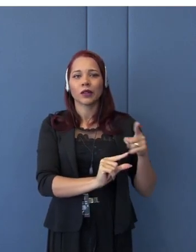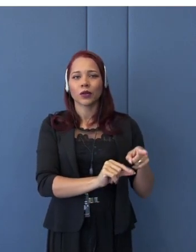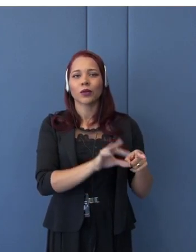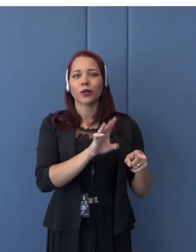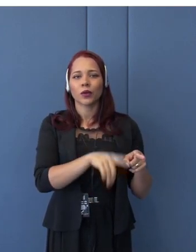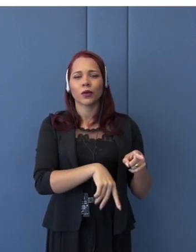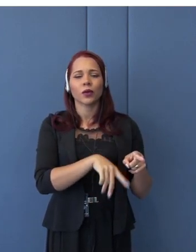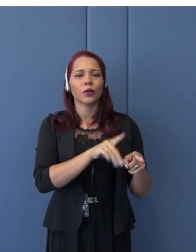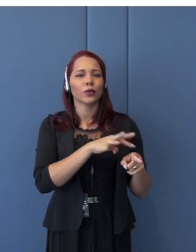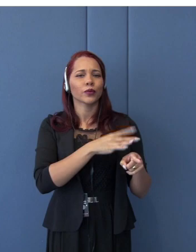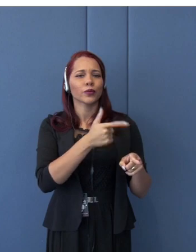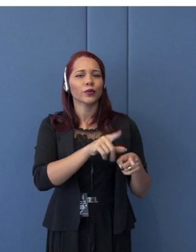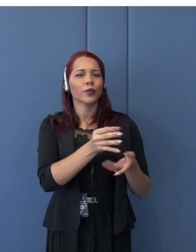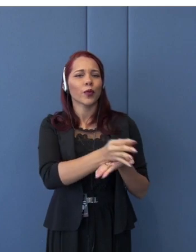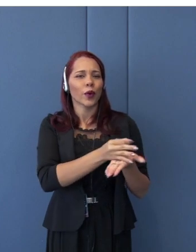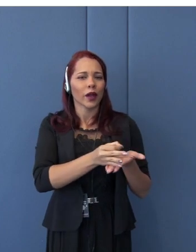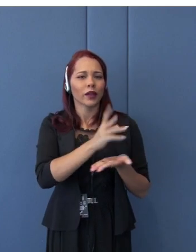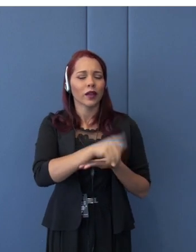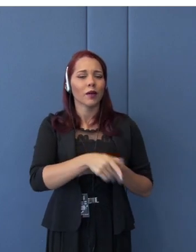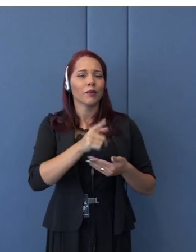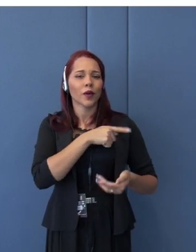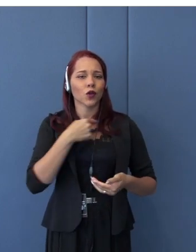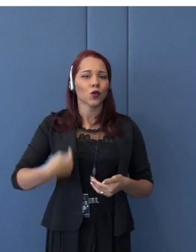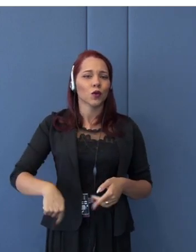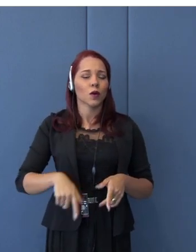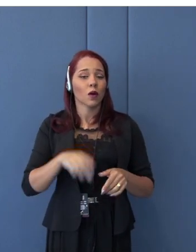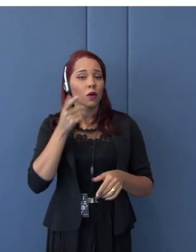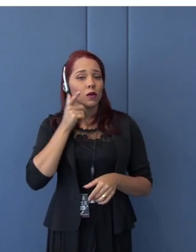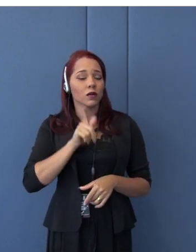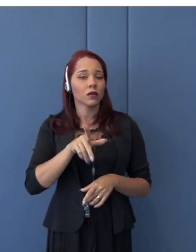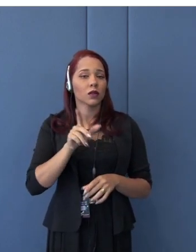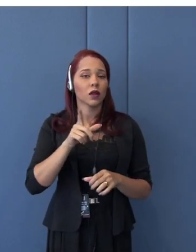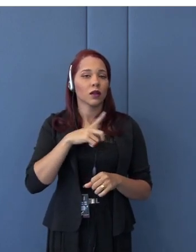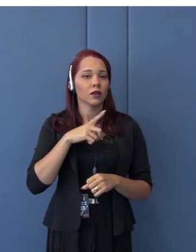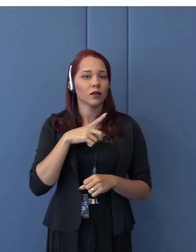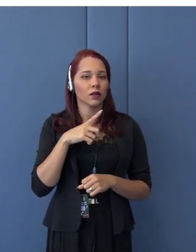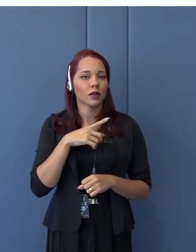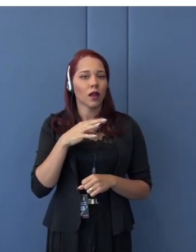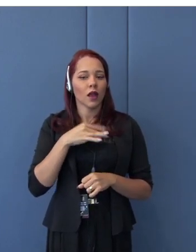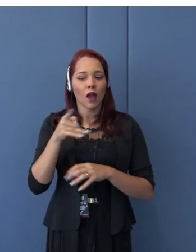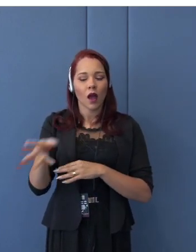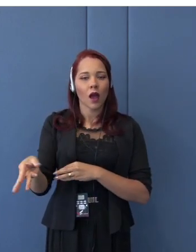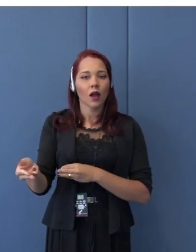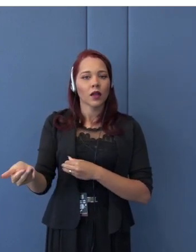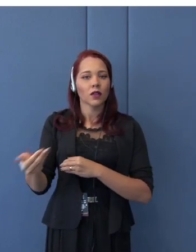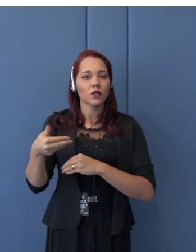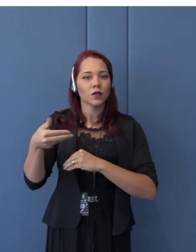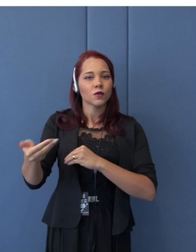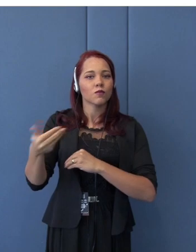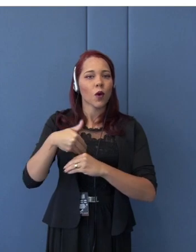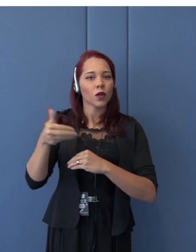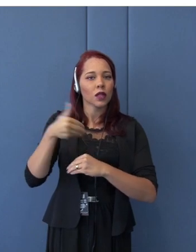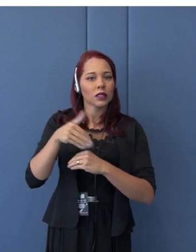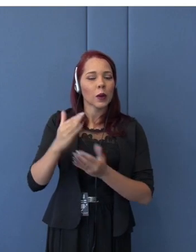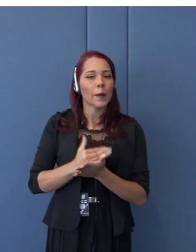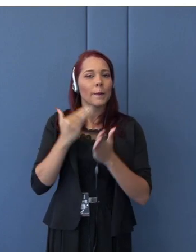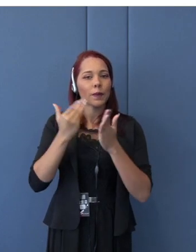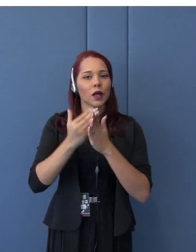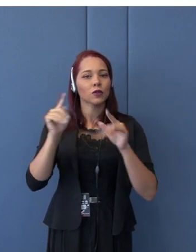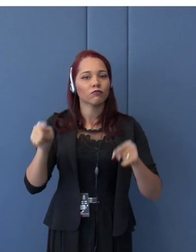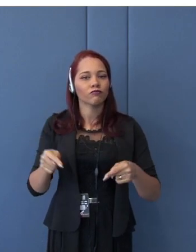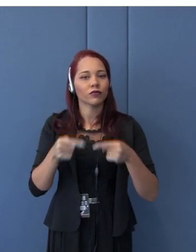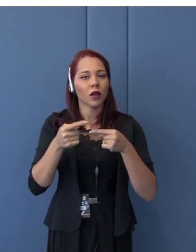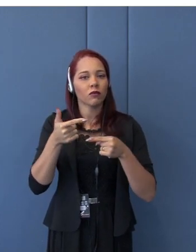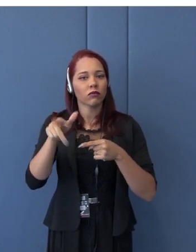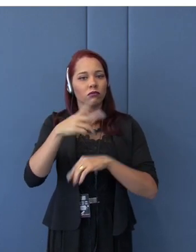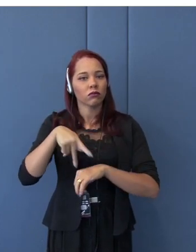China could have additional export competitivity abroad in the foreign market.